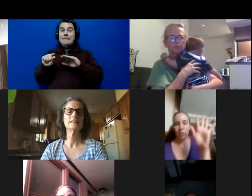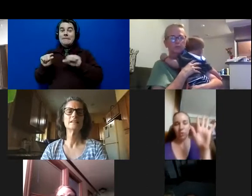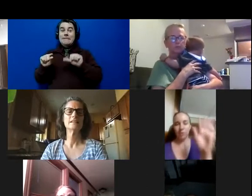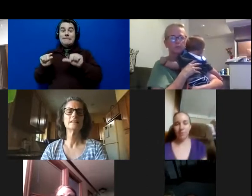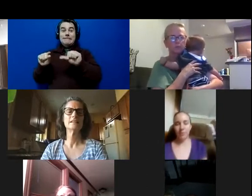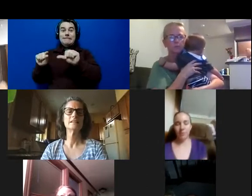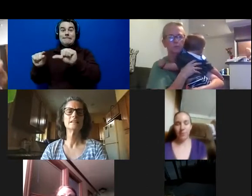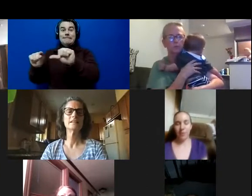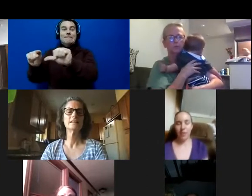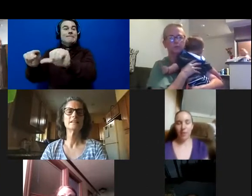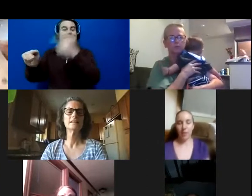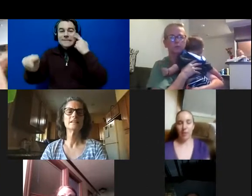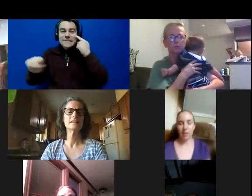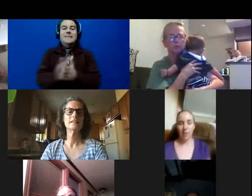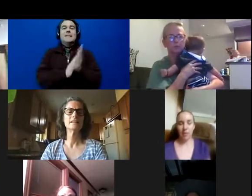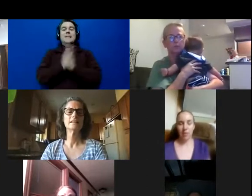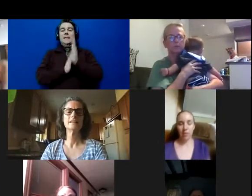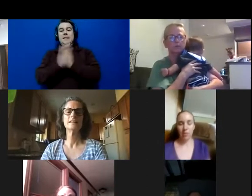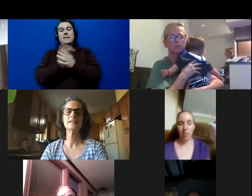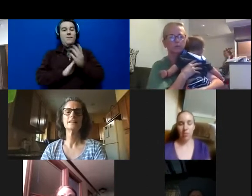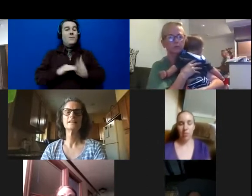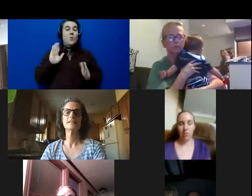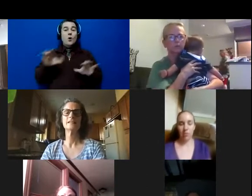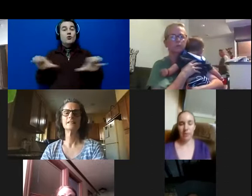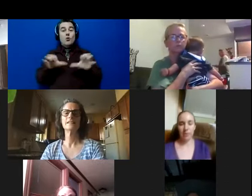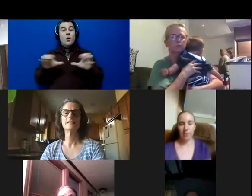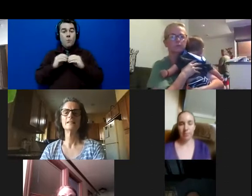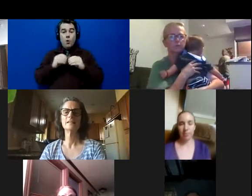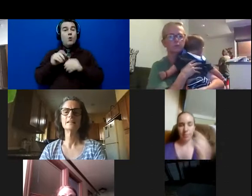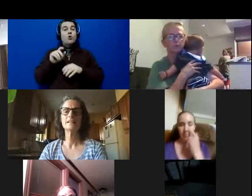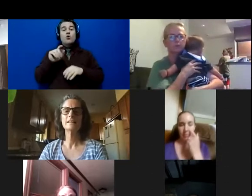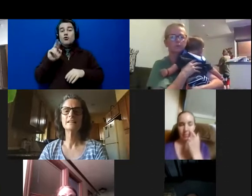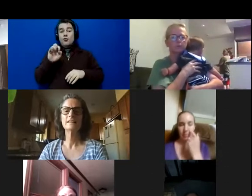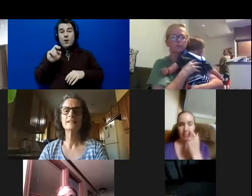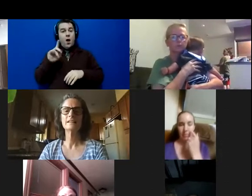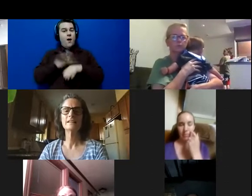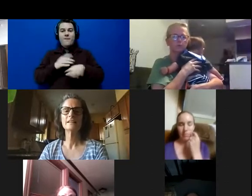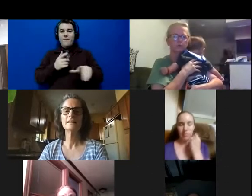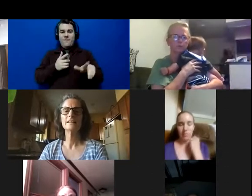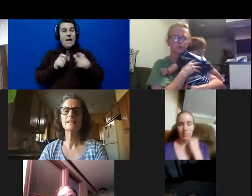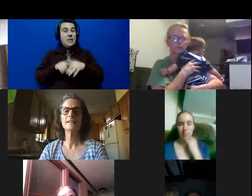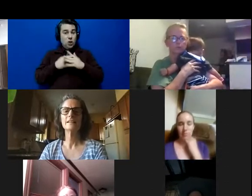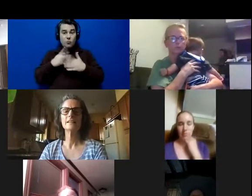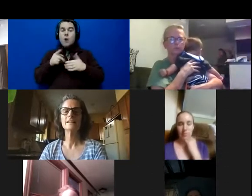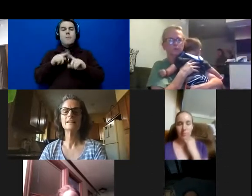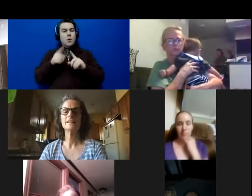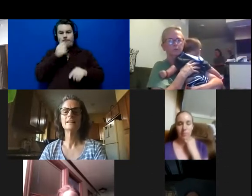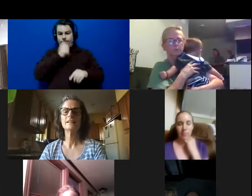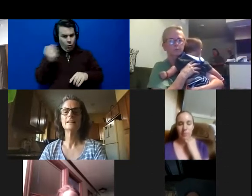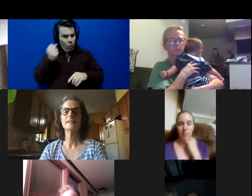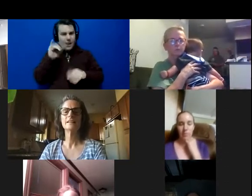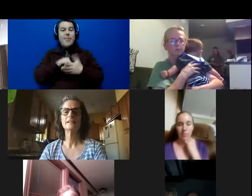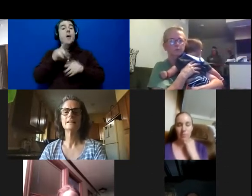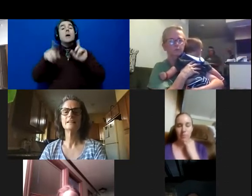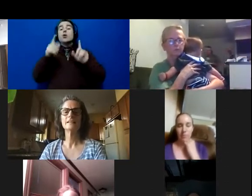Okay, so we will do more training on the Fast Start program. So hang on to all of that. But just know that keep